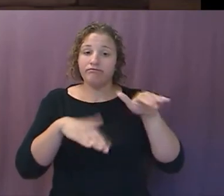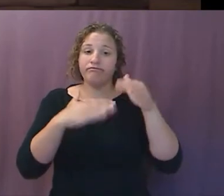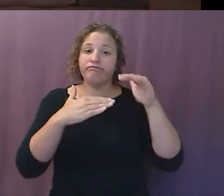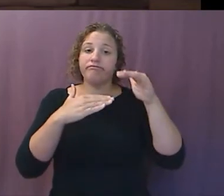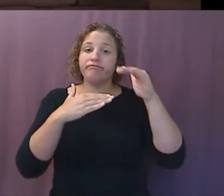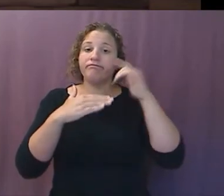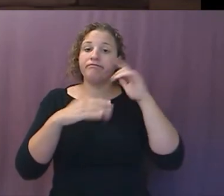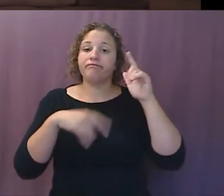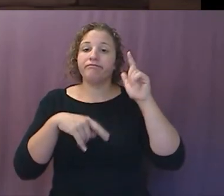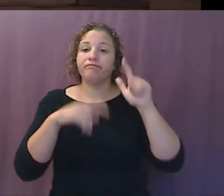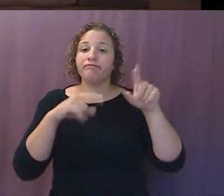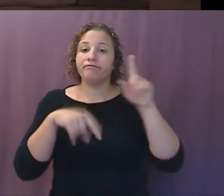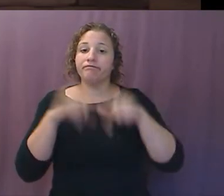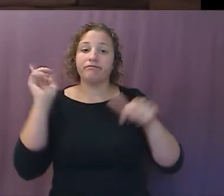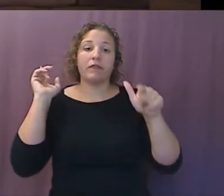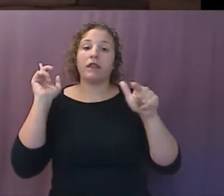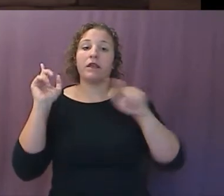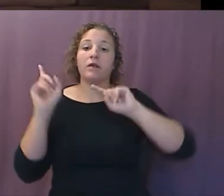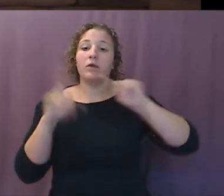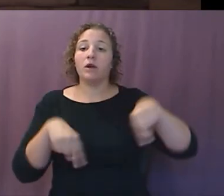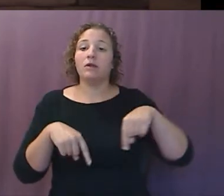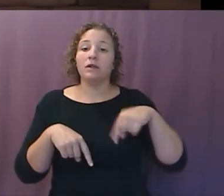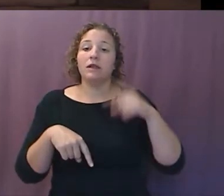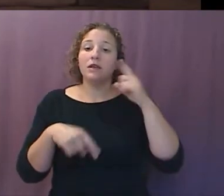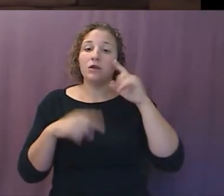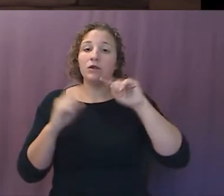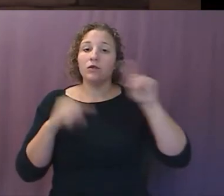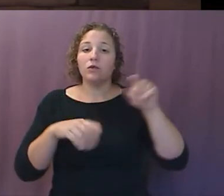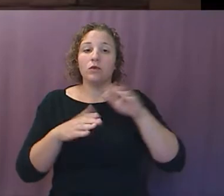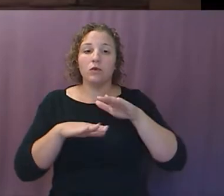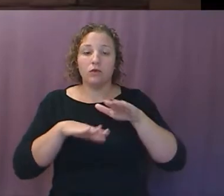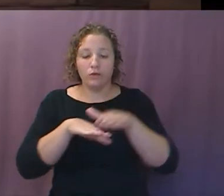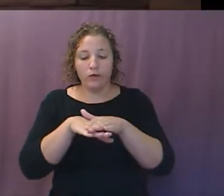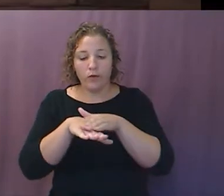can't ride a bullet train. You get to ride the train that takes 30 hours.